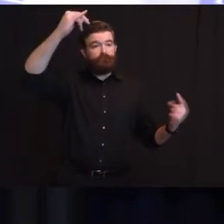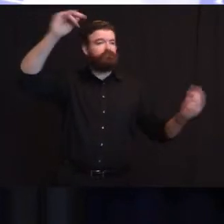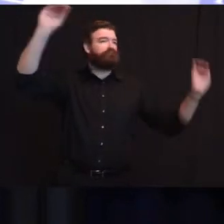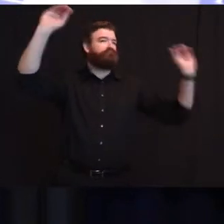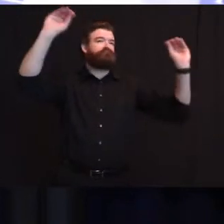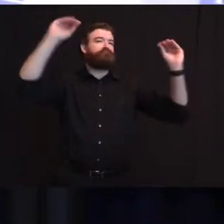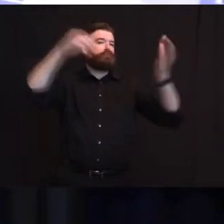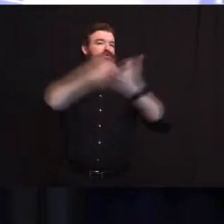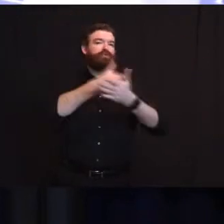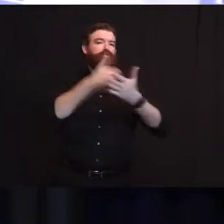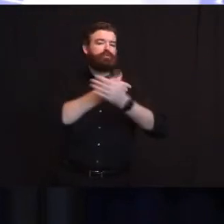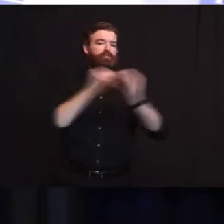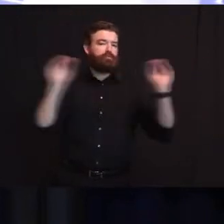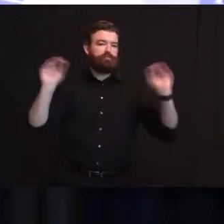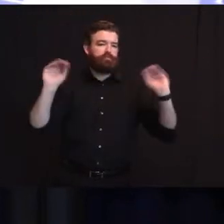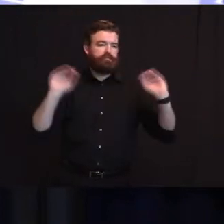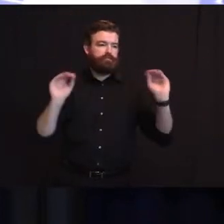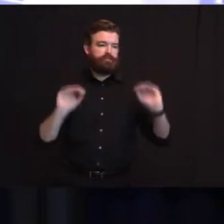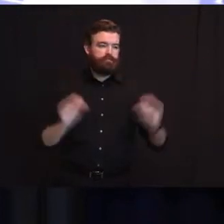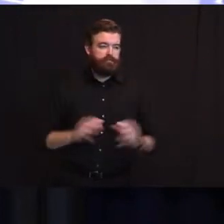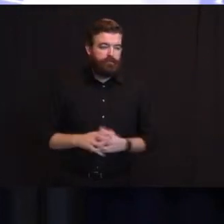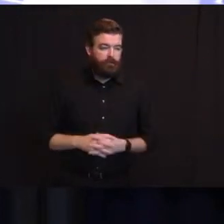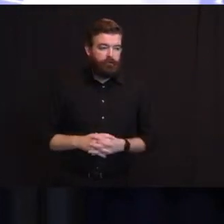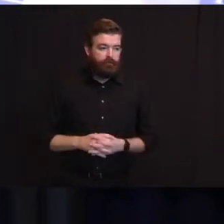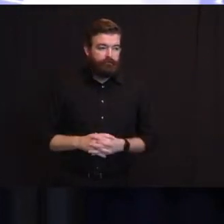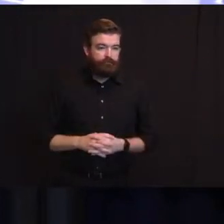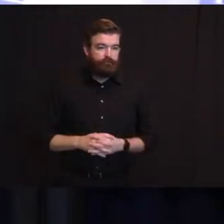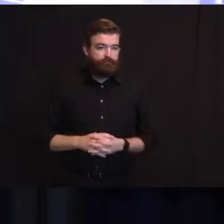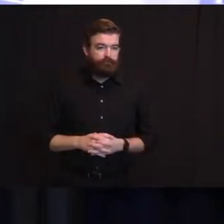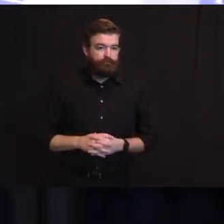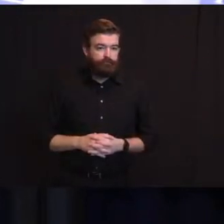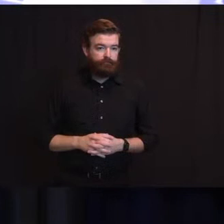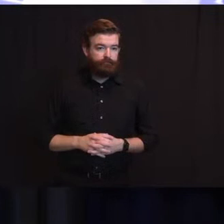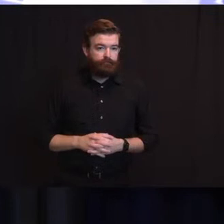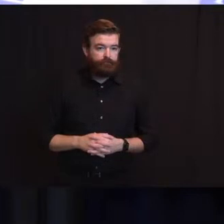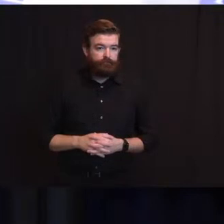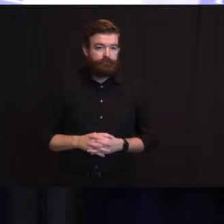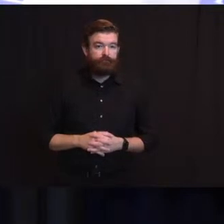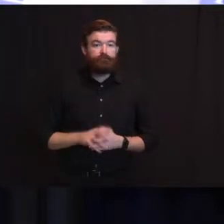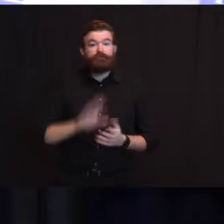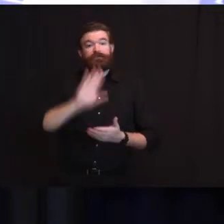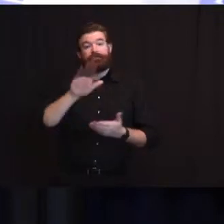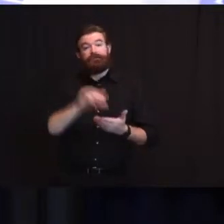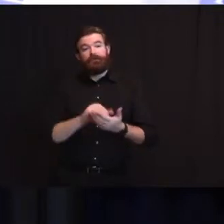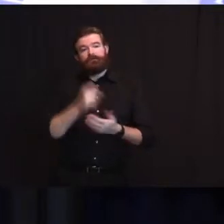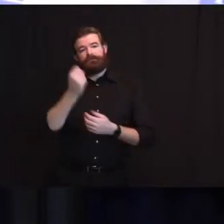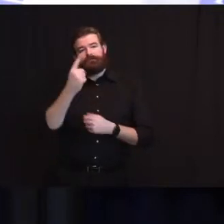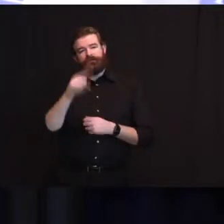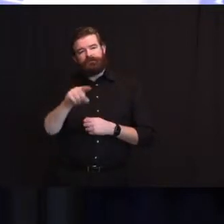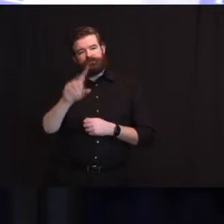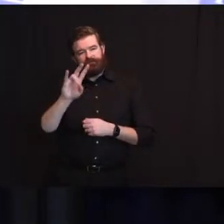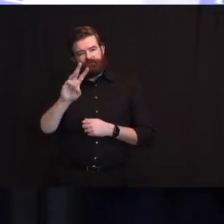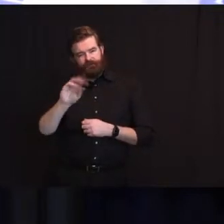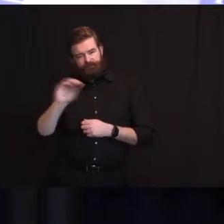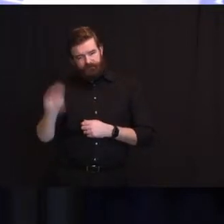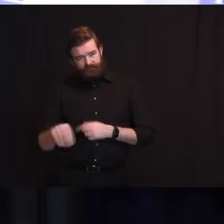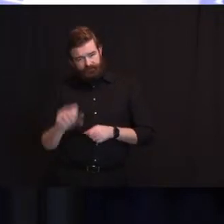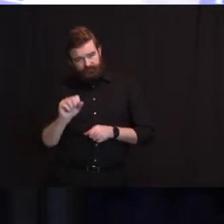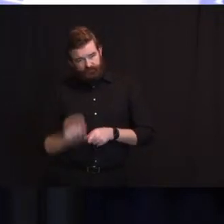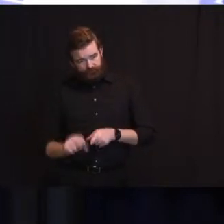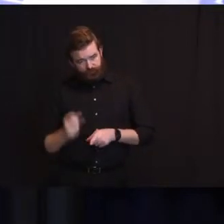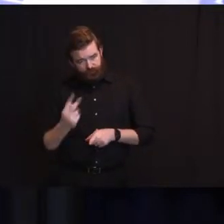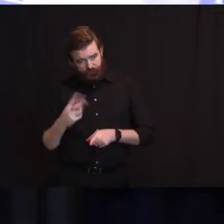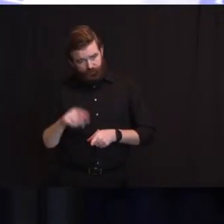the state, 9.84%. Central's, 11.76%. And southern part of the state, 12